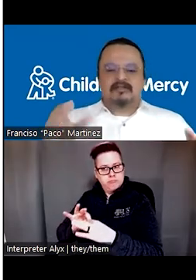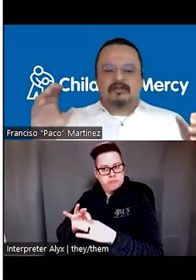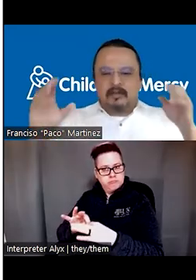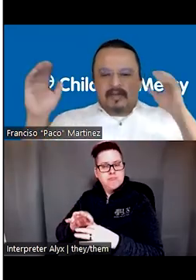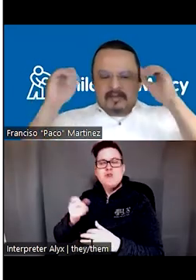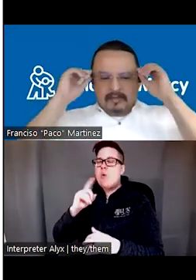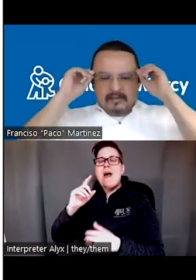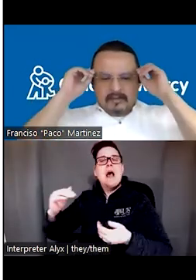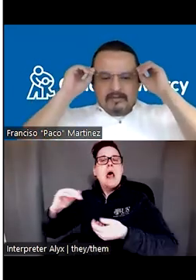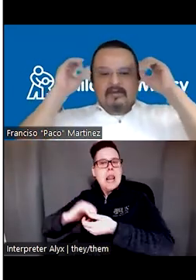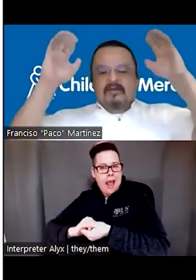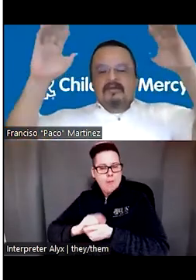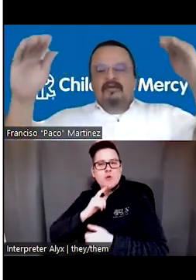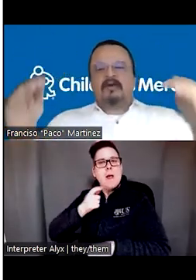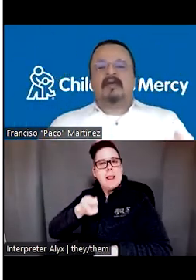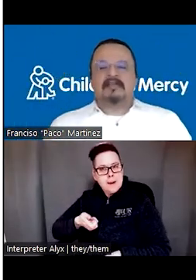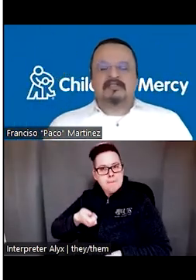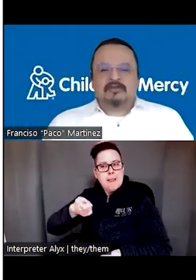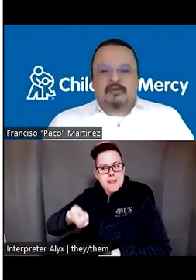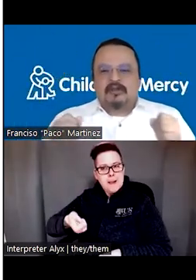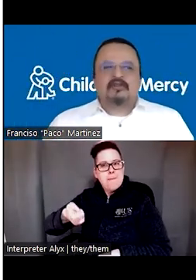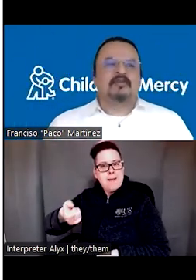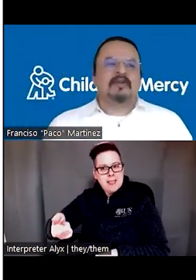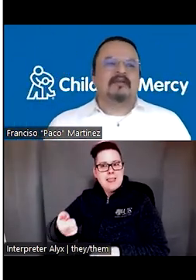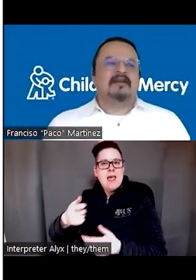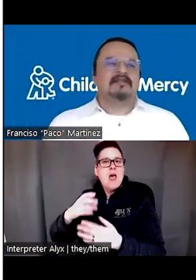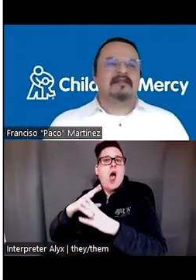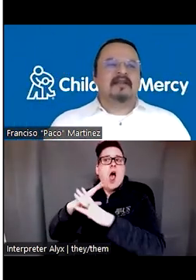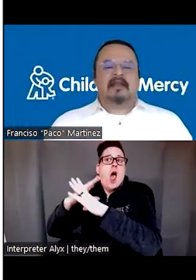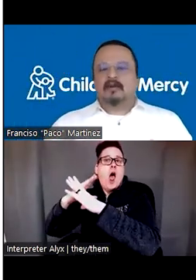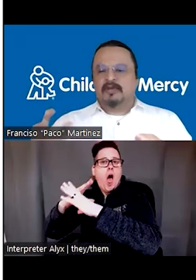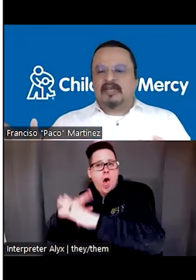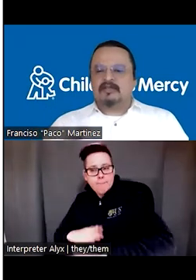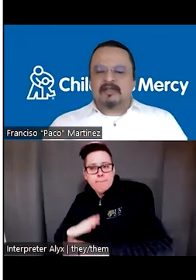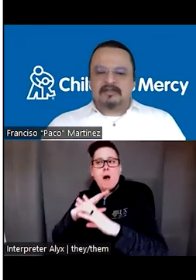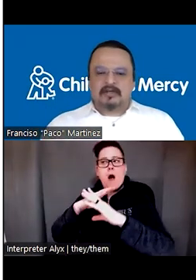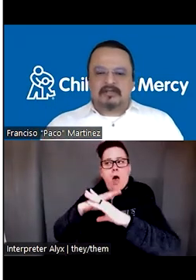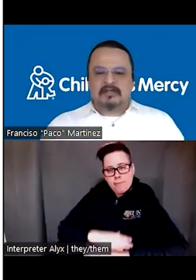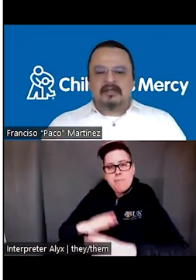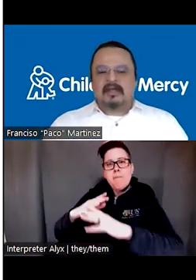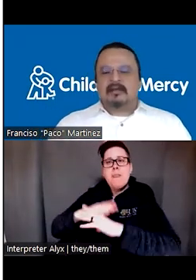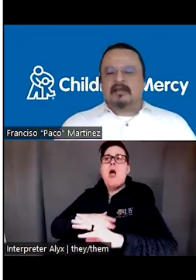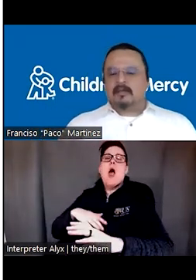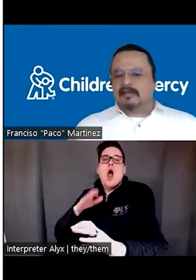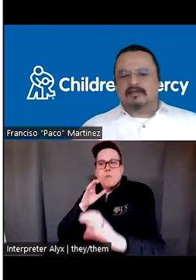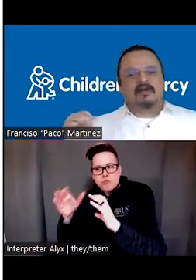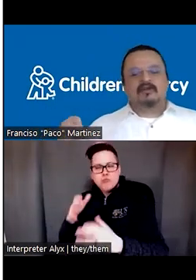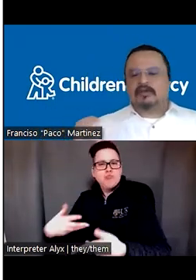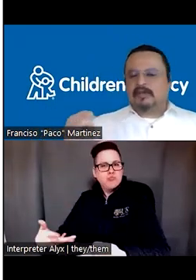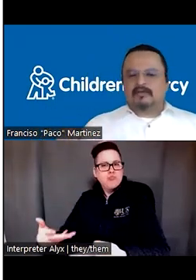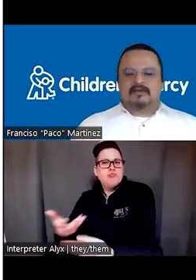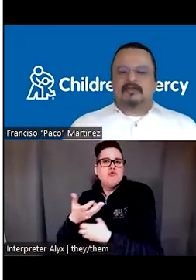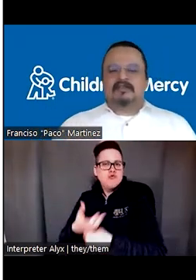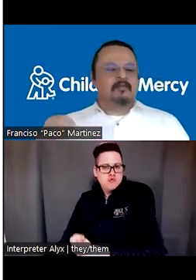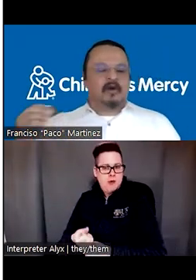collaborations. So little by little, you, you, uh, destroy those barriers in communication and trust in little by little, you're going